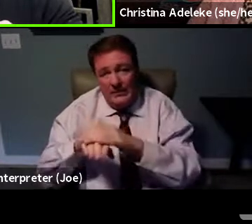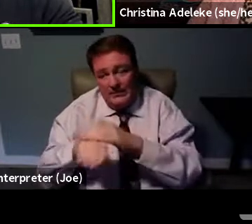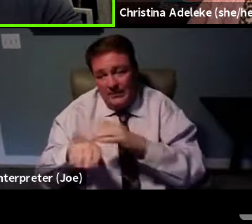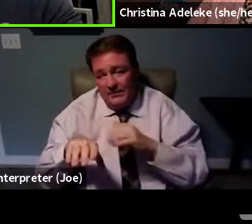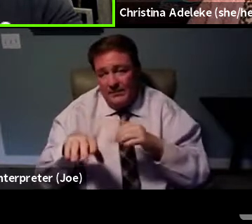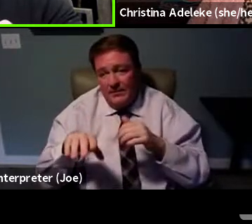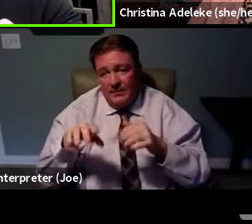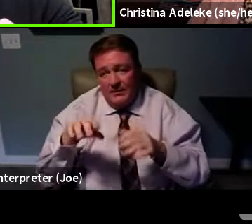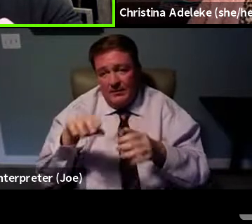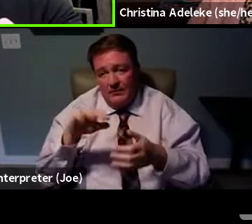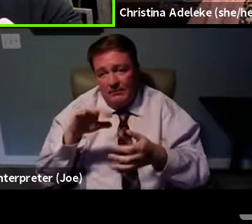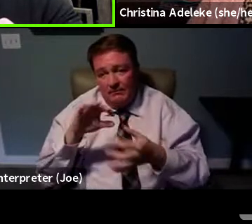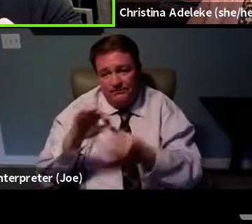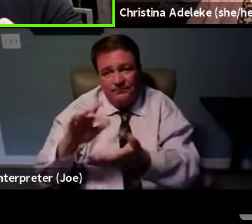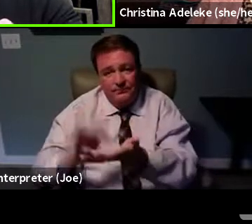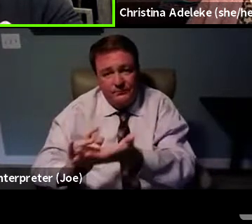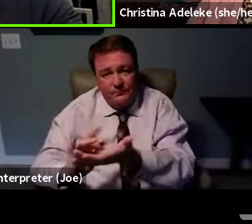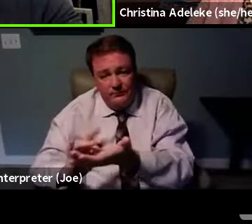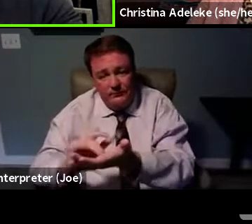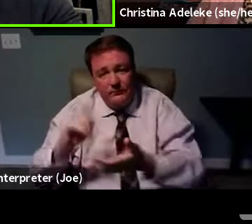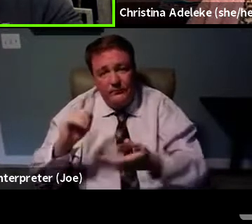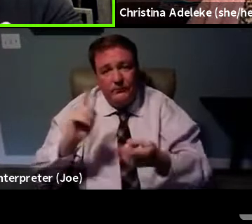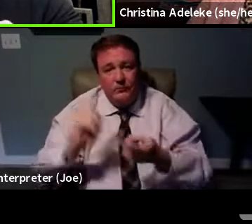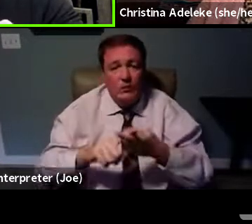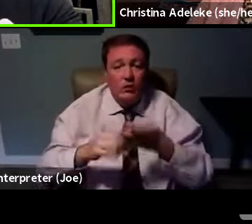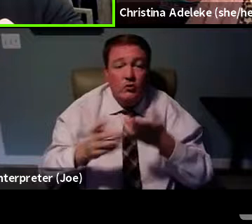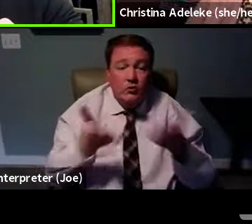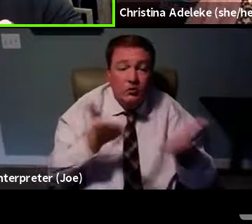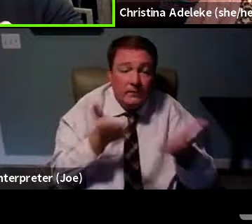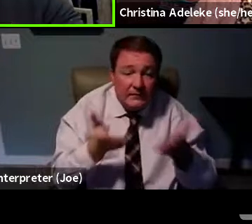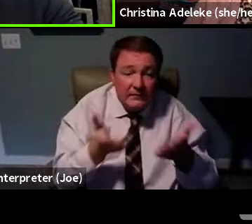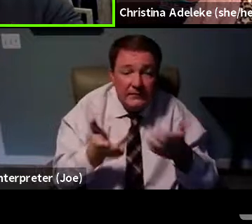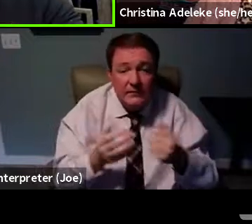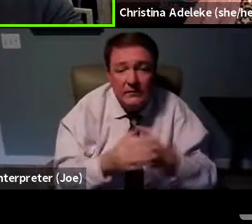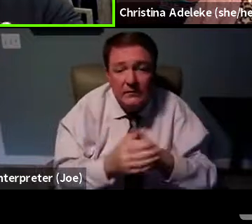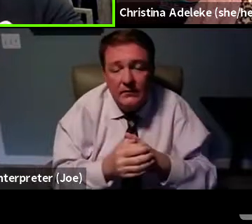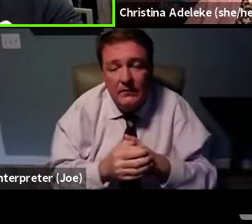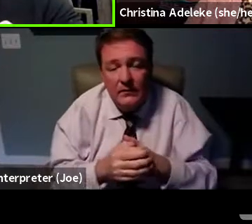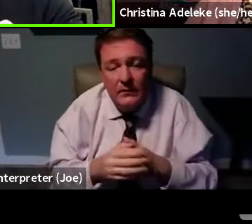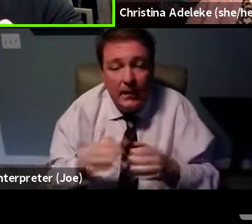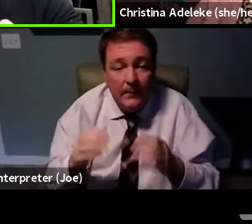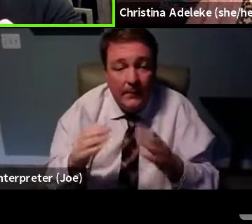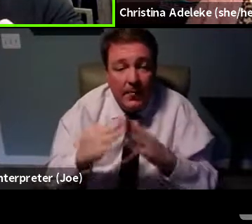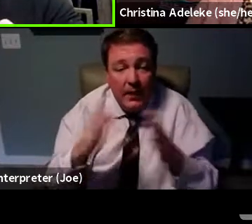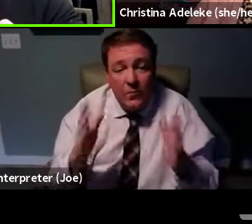medication, to services, housing,